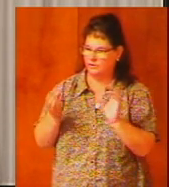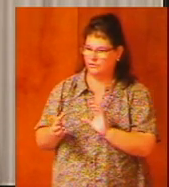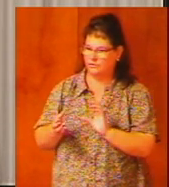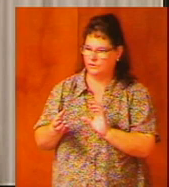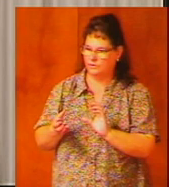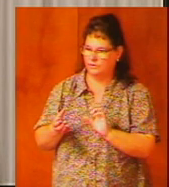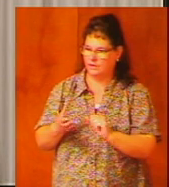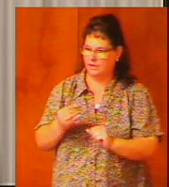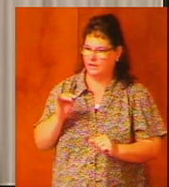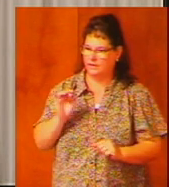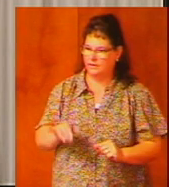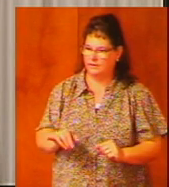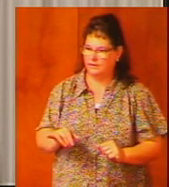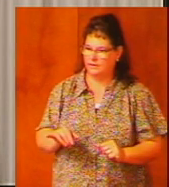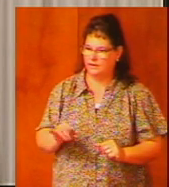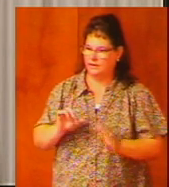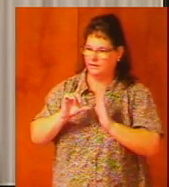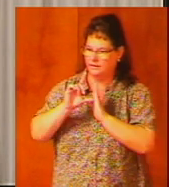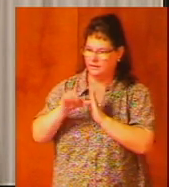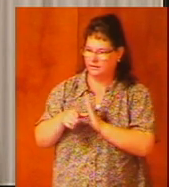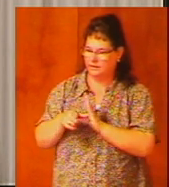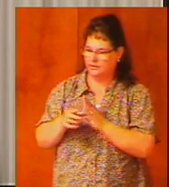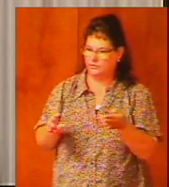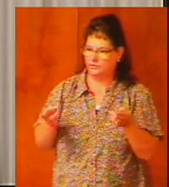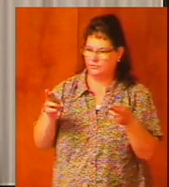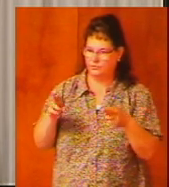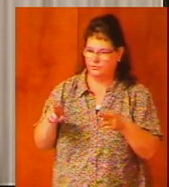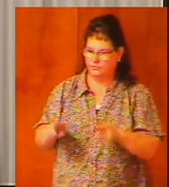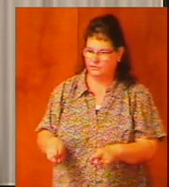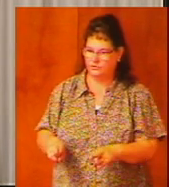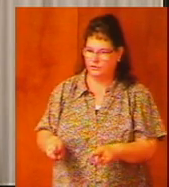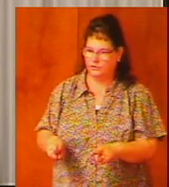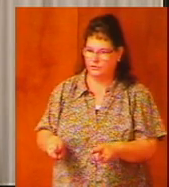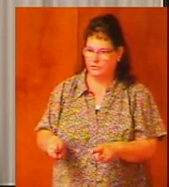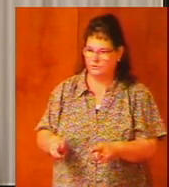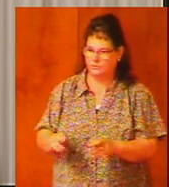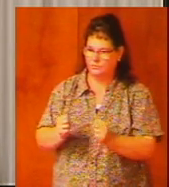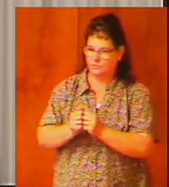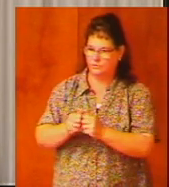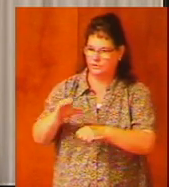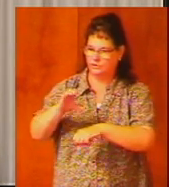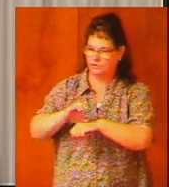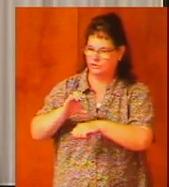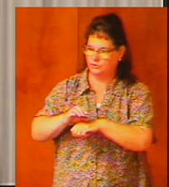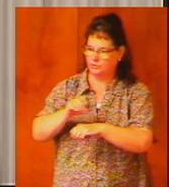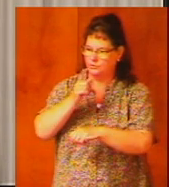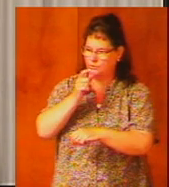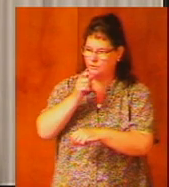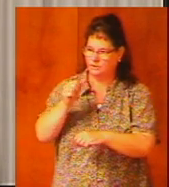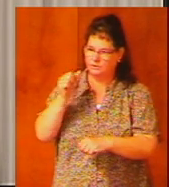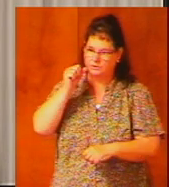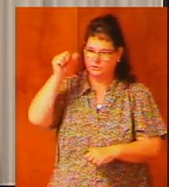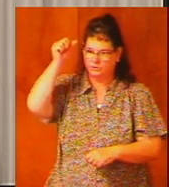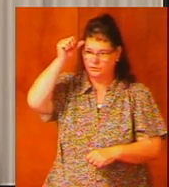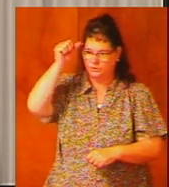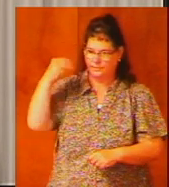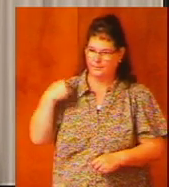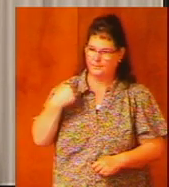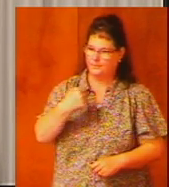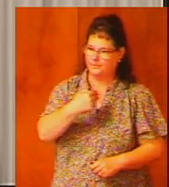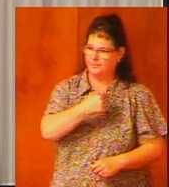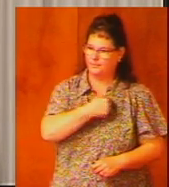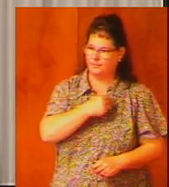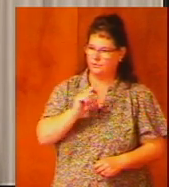and that eventually results in a church whose adult members